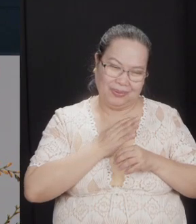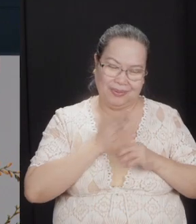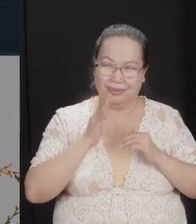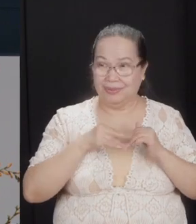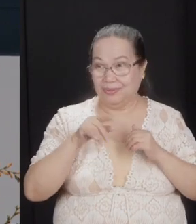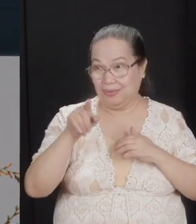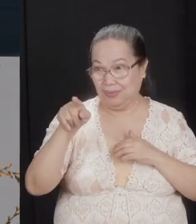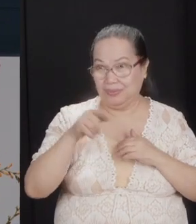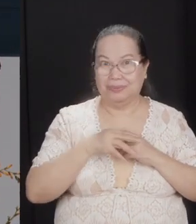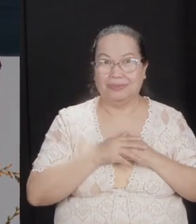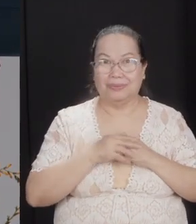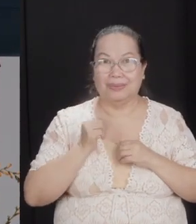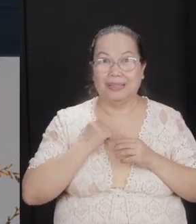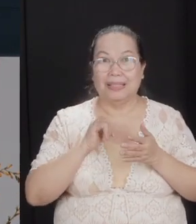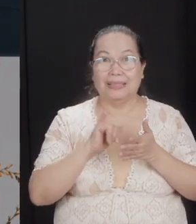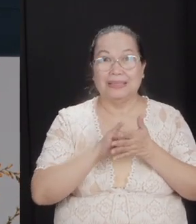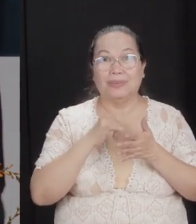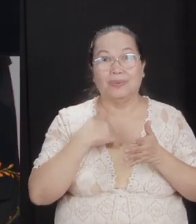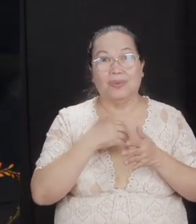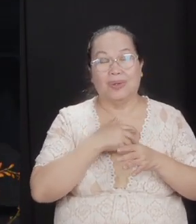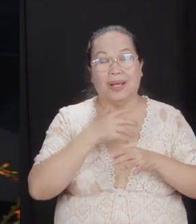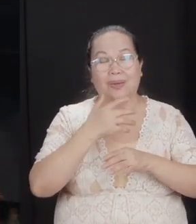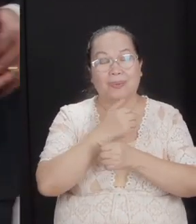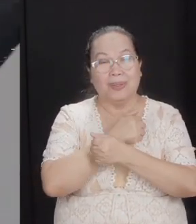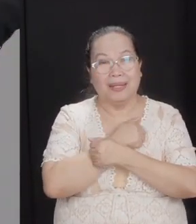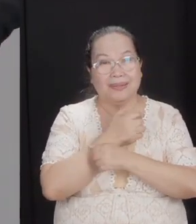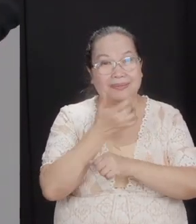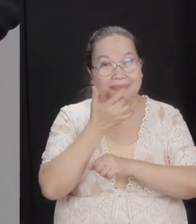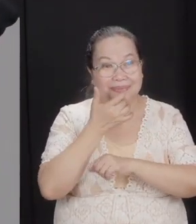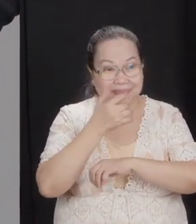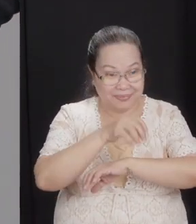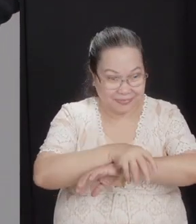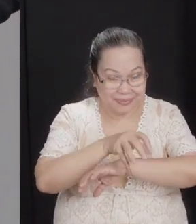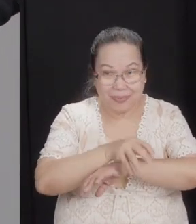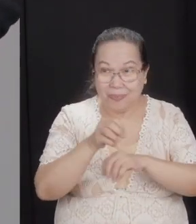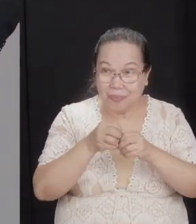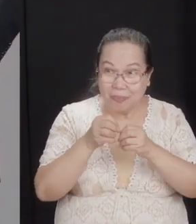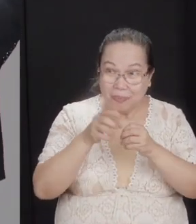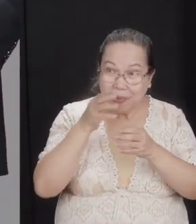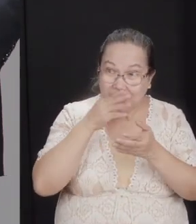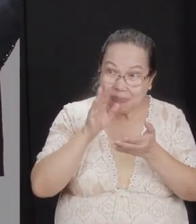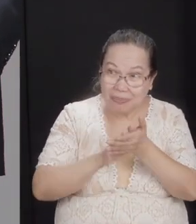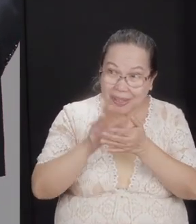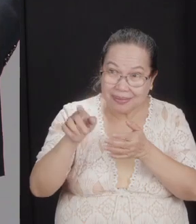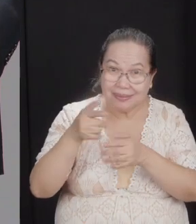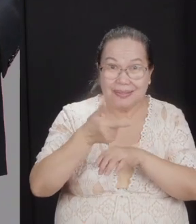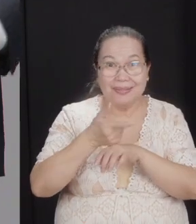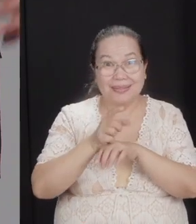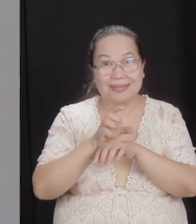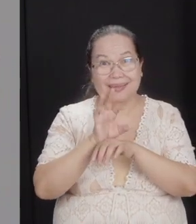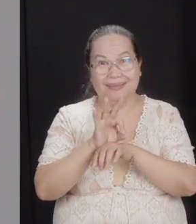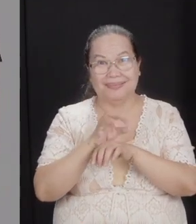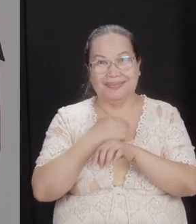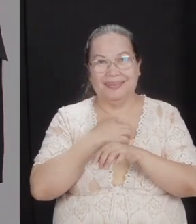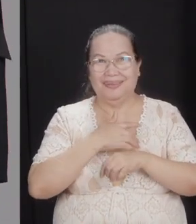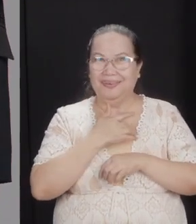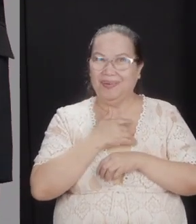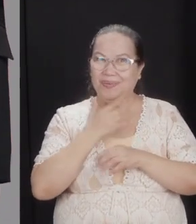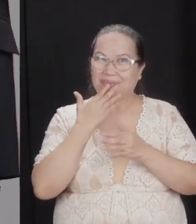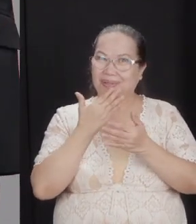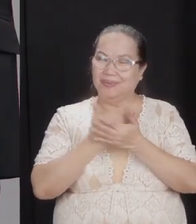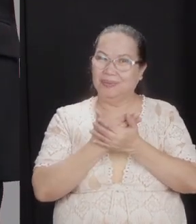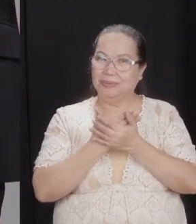That's why we love gossip. Oh, there's someone worse than me in GCF. I feel good.